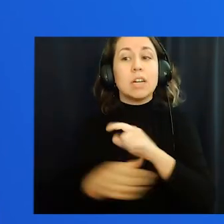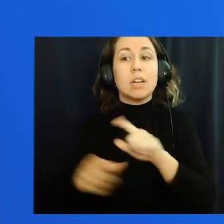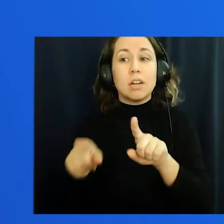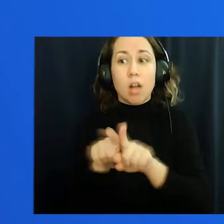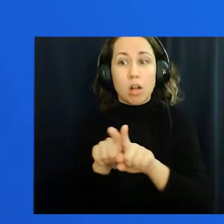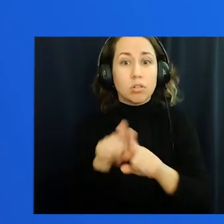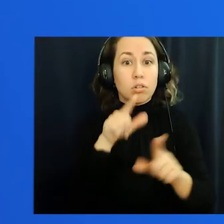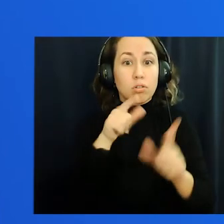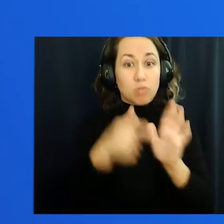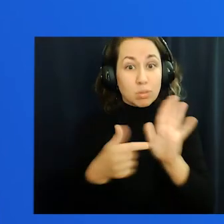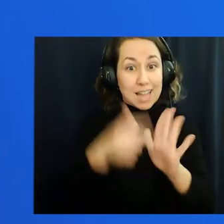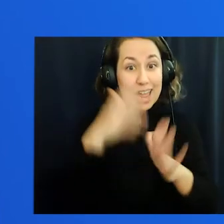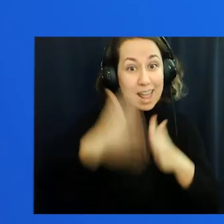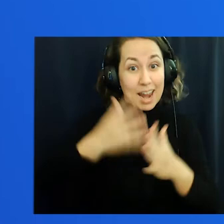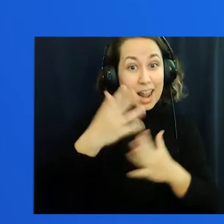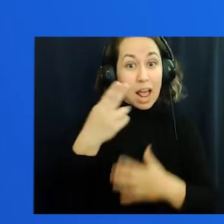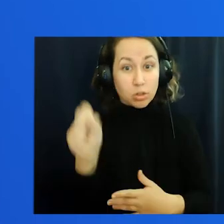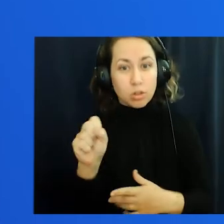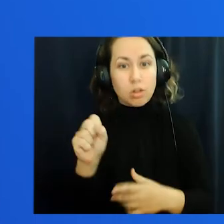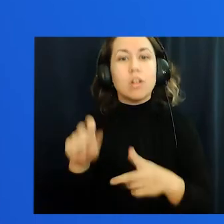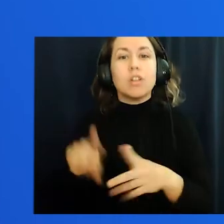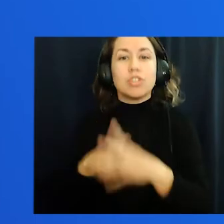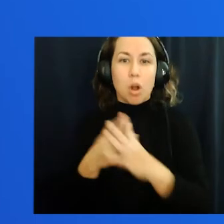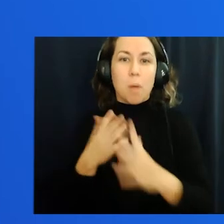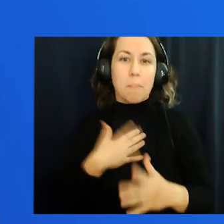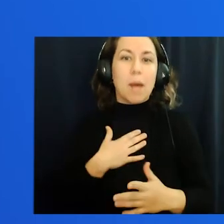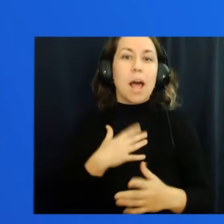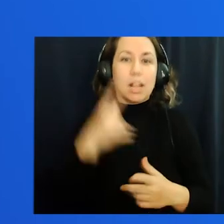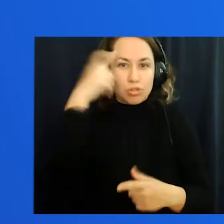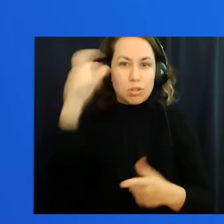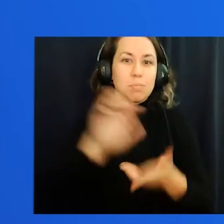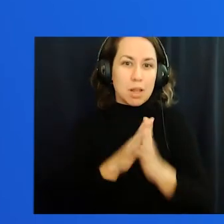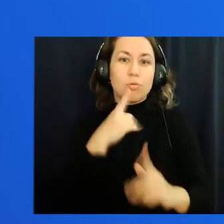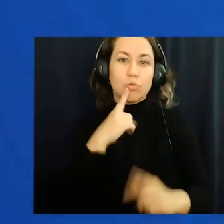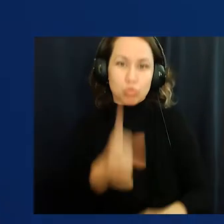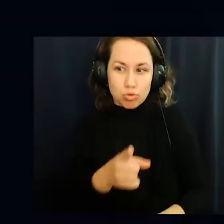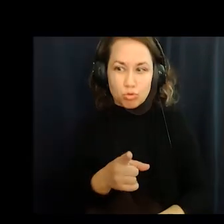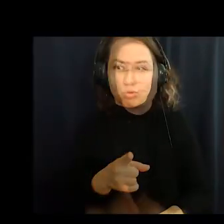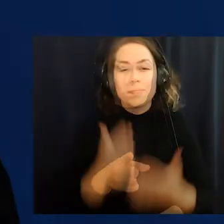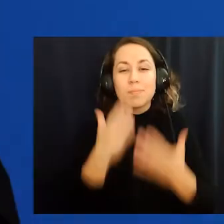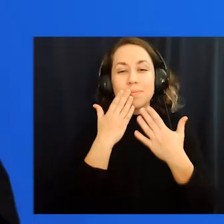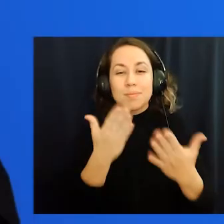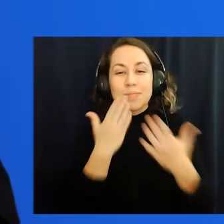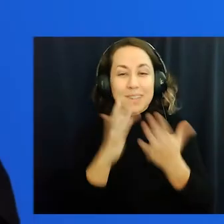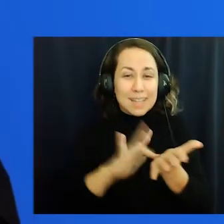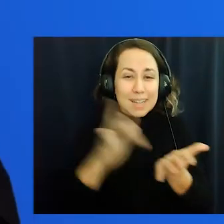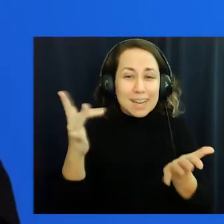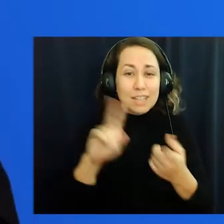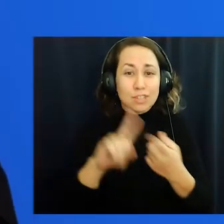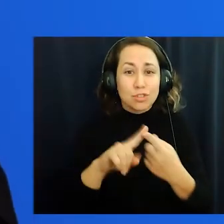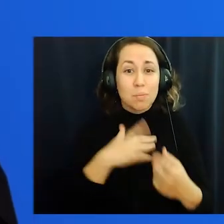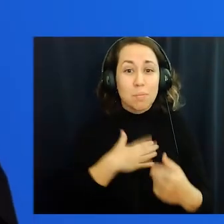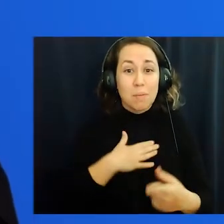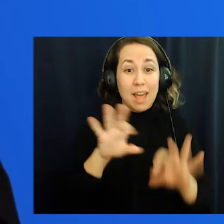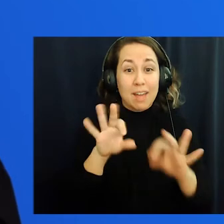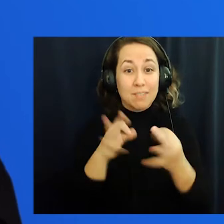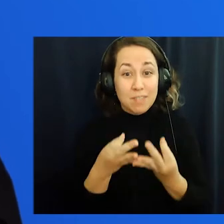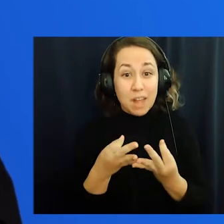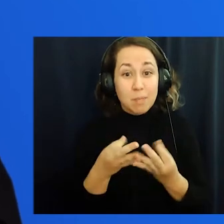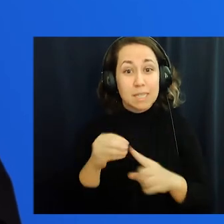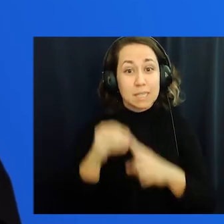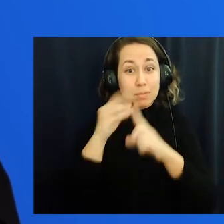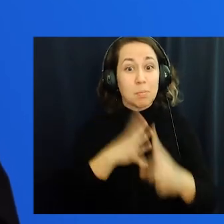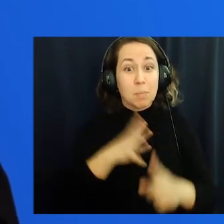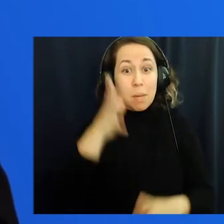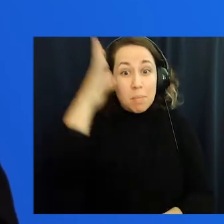teachers and not only represents the end of high school but also the start of making my dreams come true. Quiero agradecer a mi familia especialmente